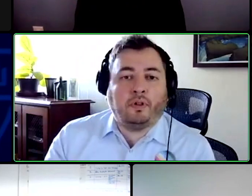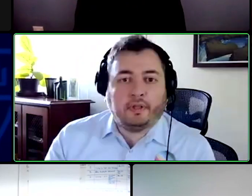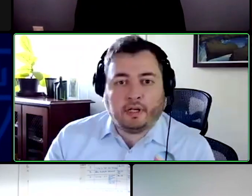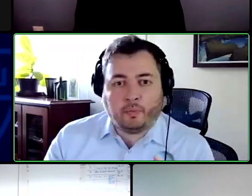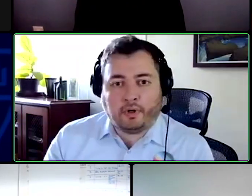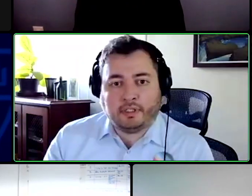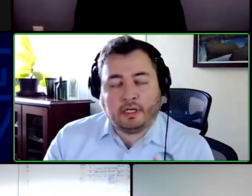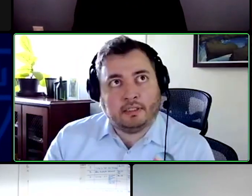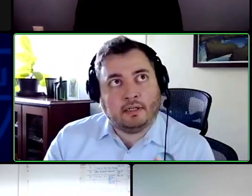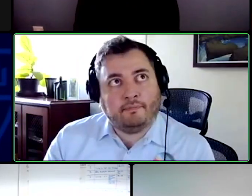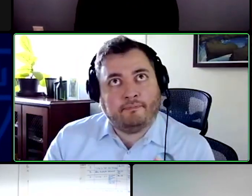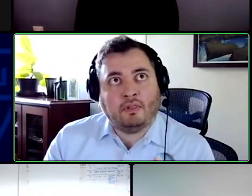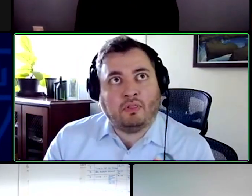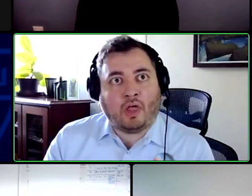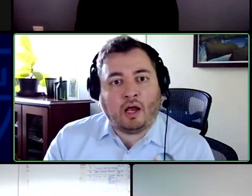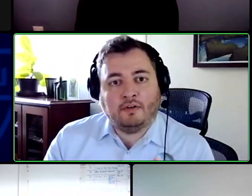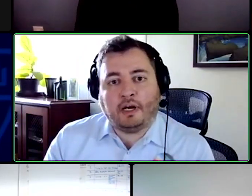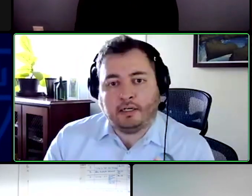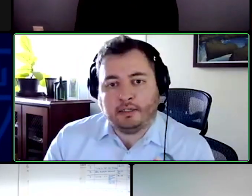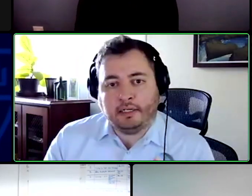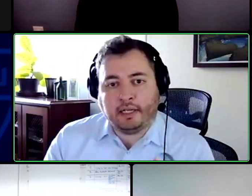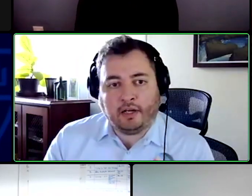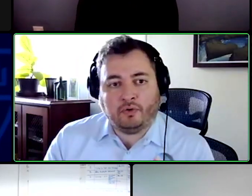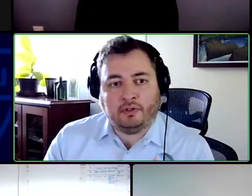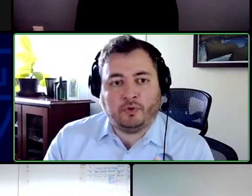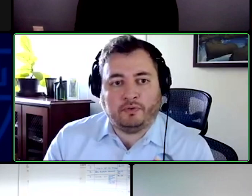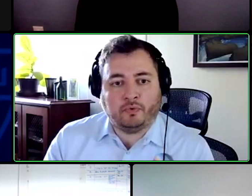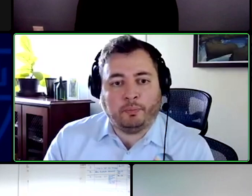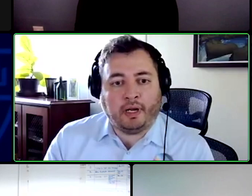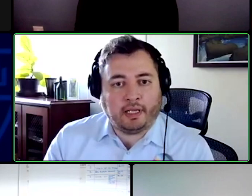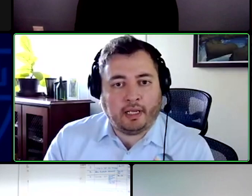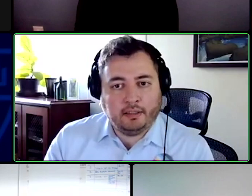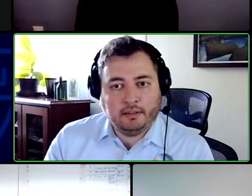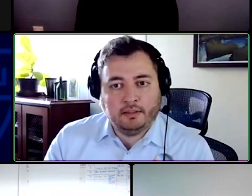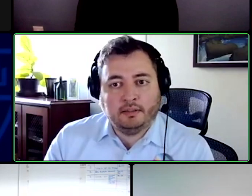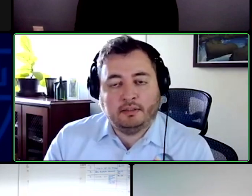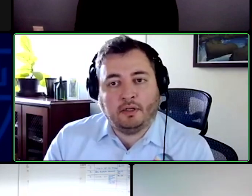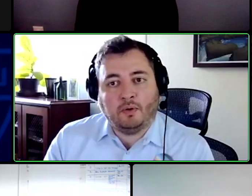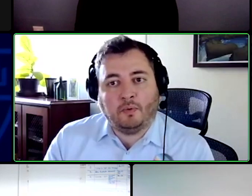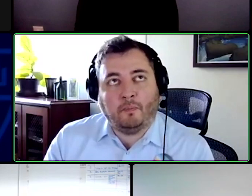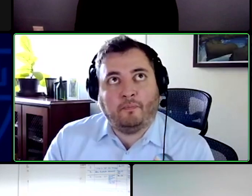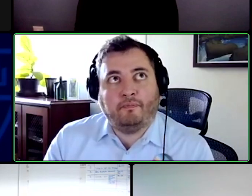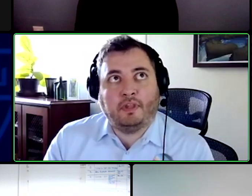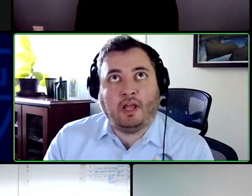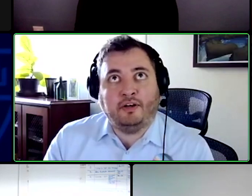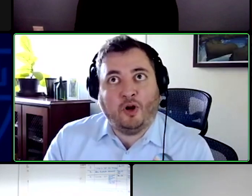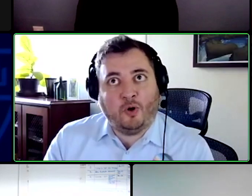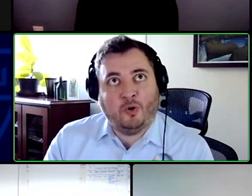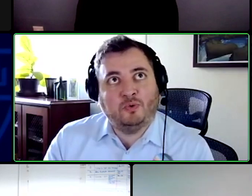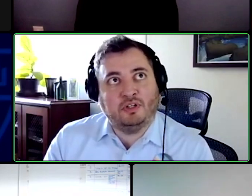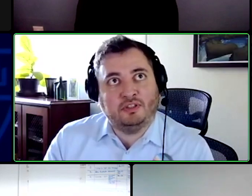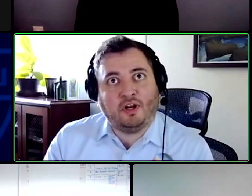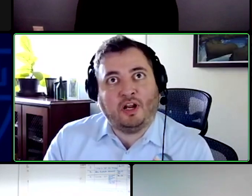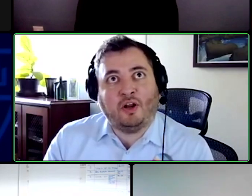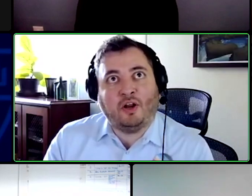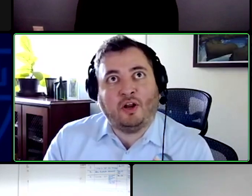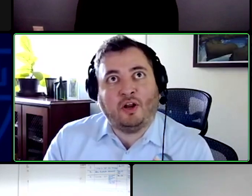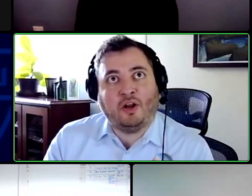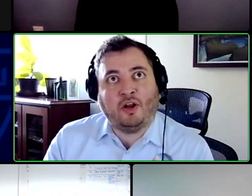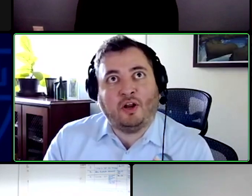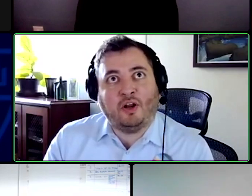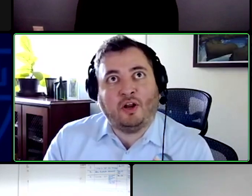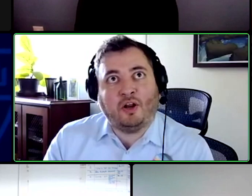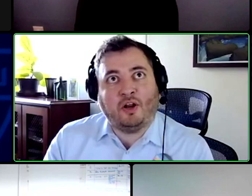One thing I want to say is that a lot of IDD care is driven through Medicaid. So I know there's a